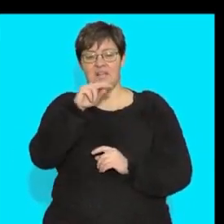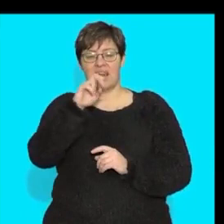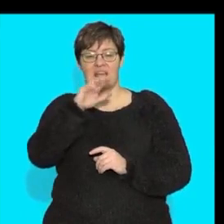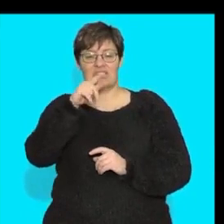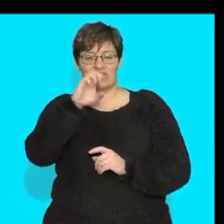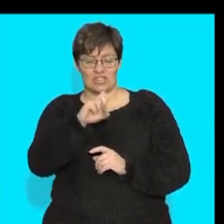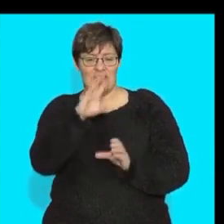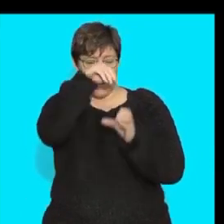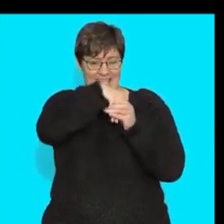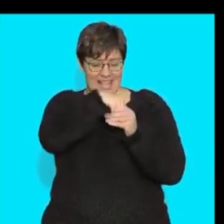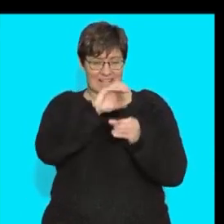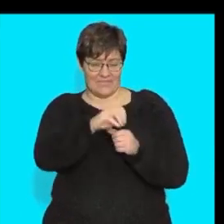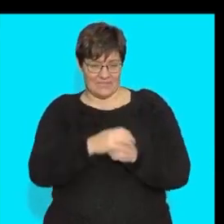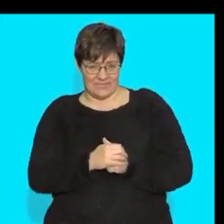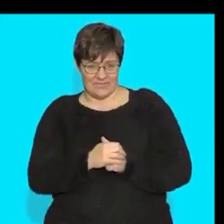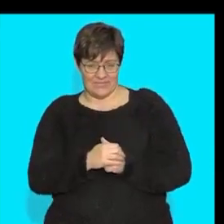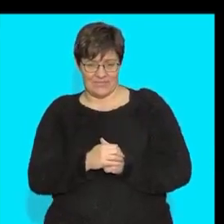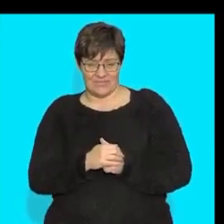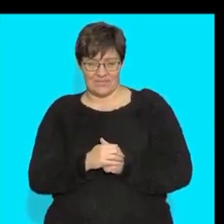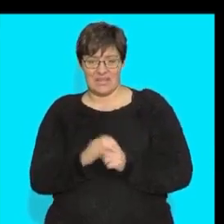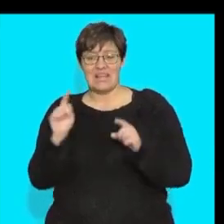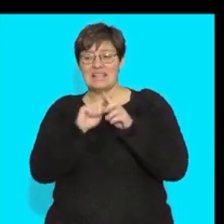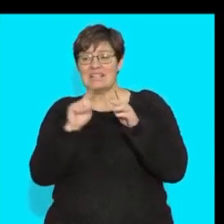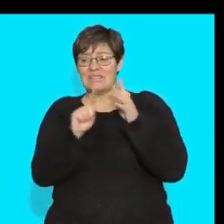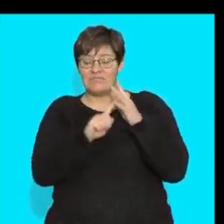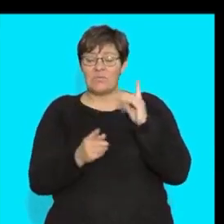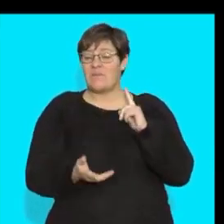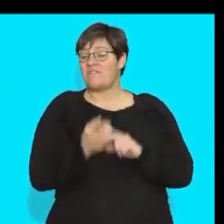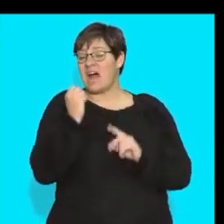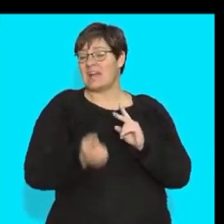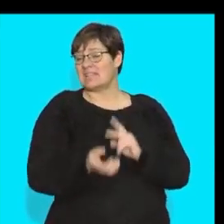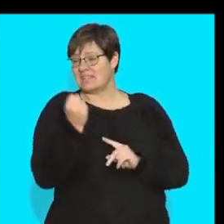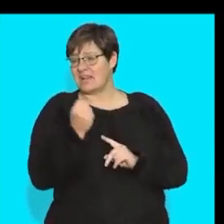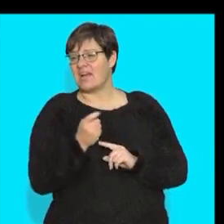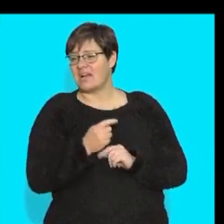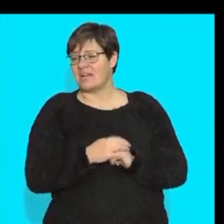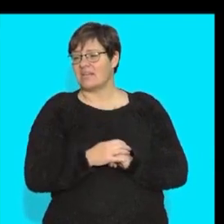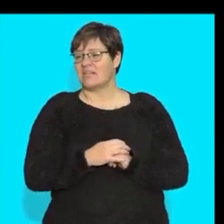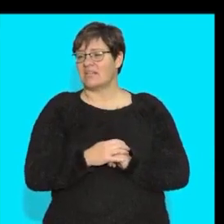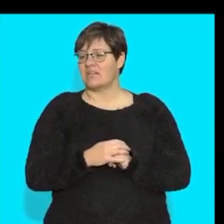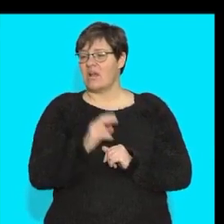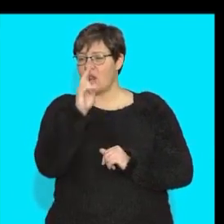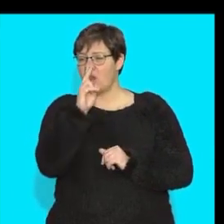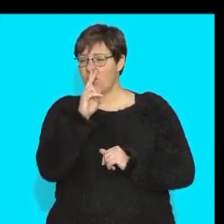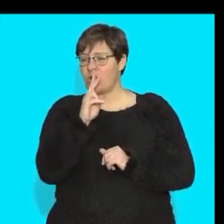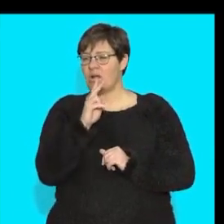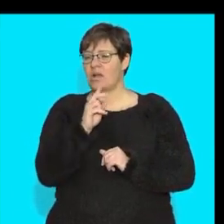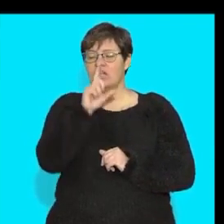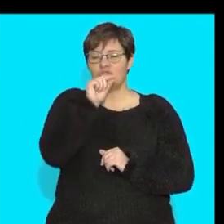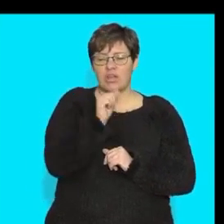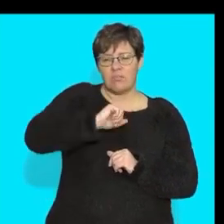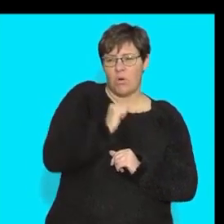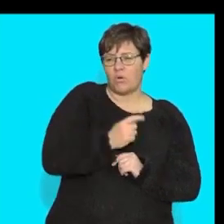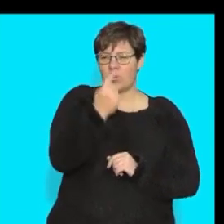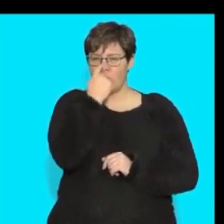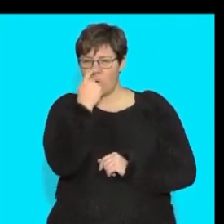of them and the different cartilage that i'm going to find highline cartilage look at your chicken bone your nose